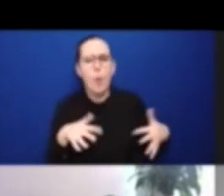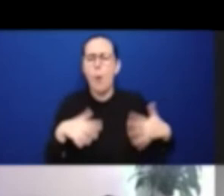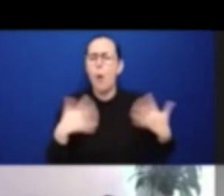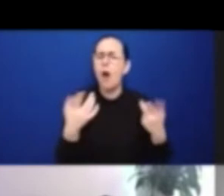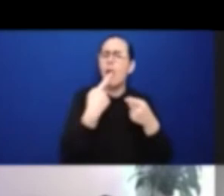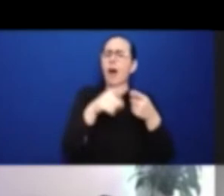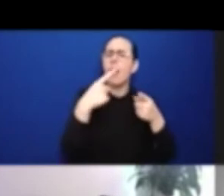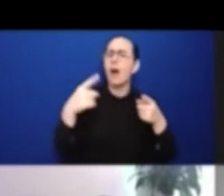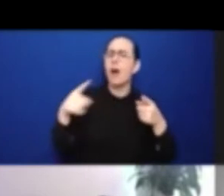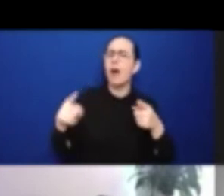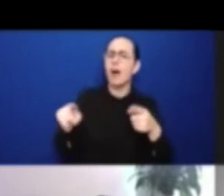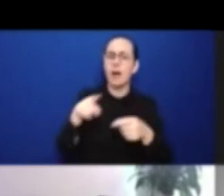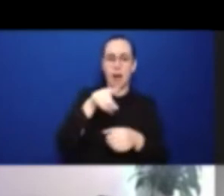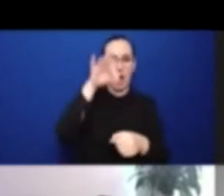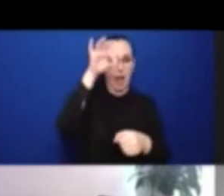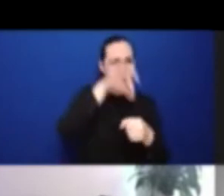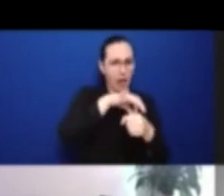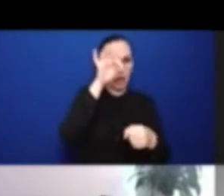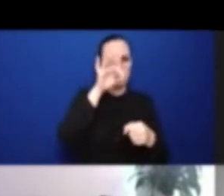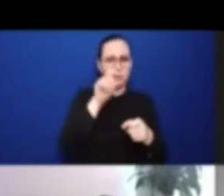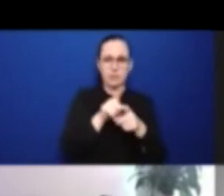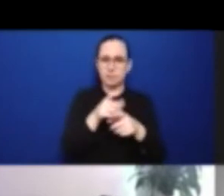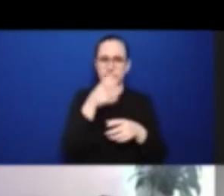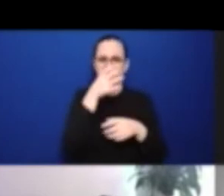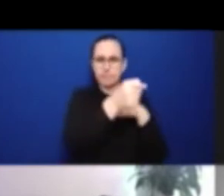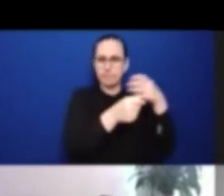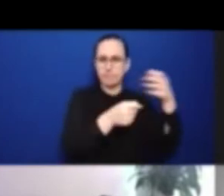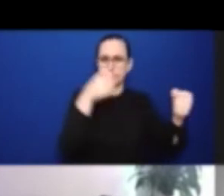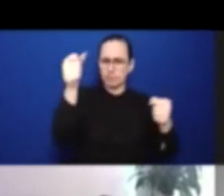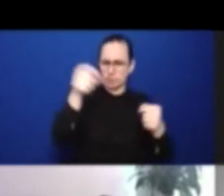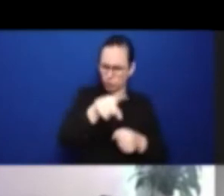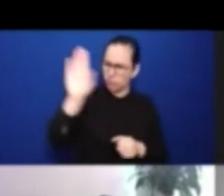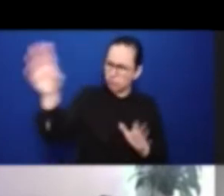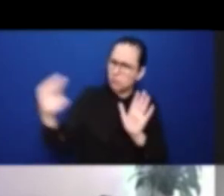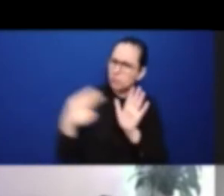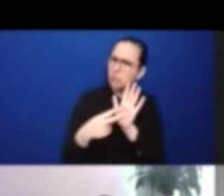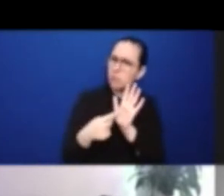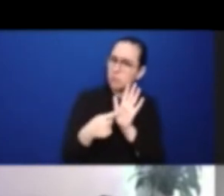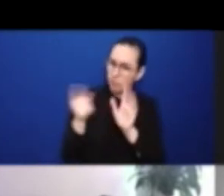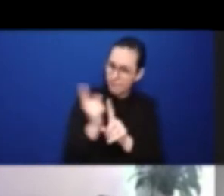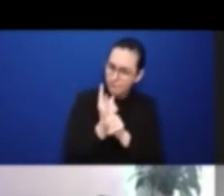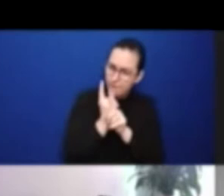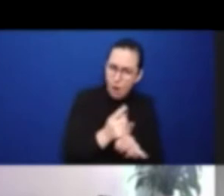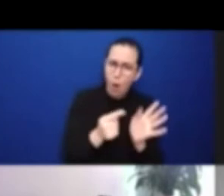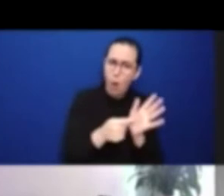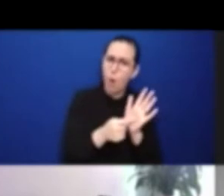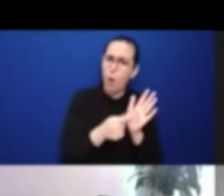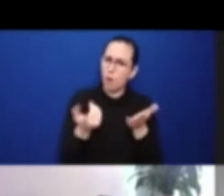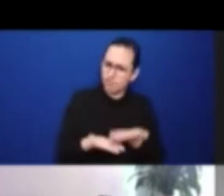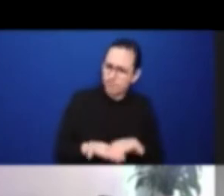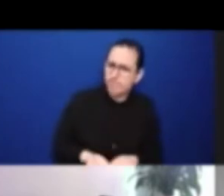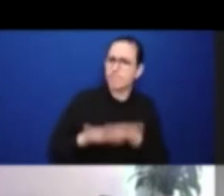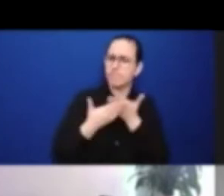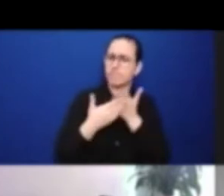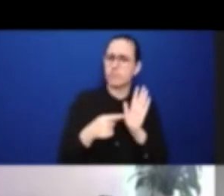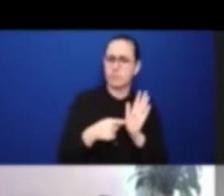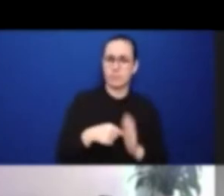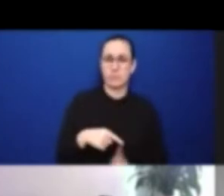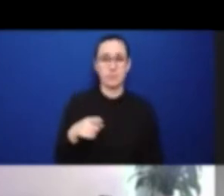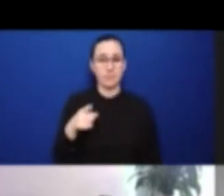to be aware of the convention and the fact that it has been ratified by Canada or whichever country